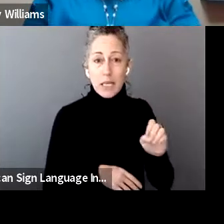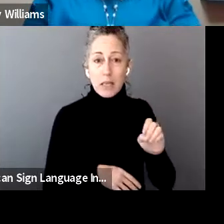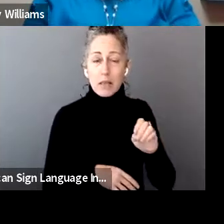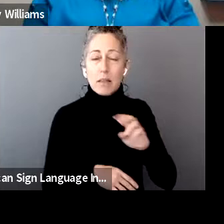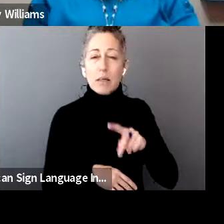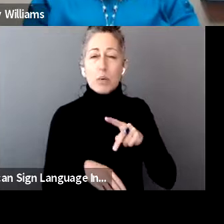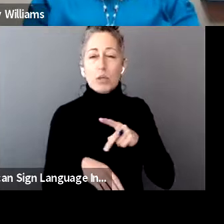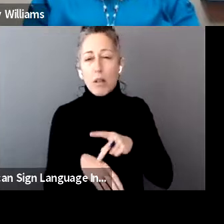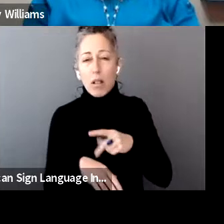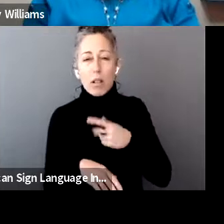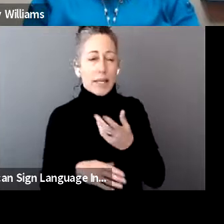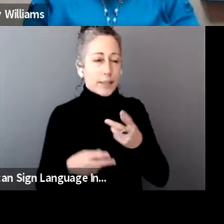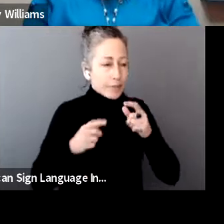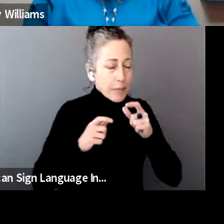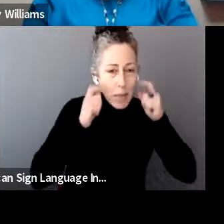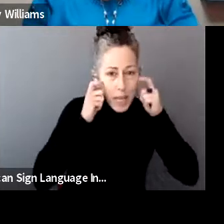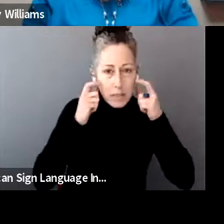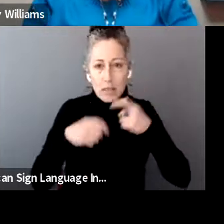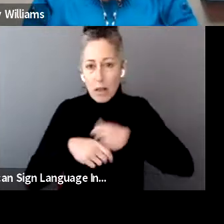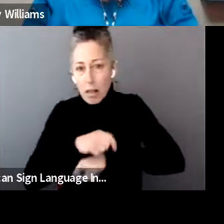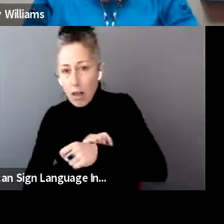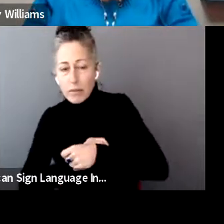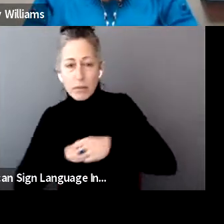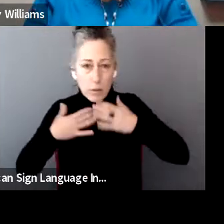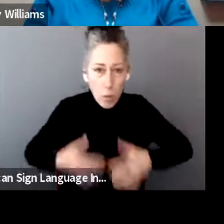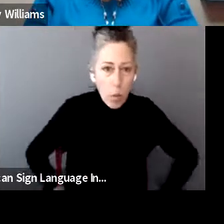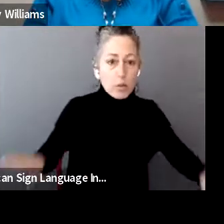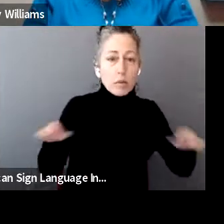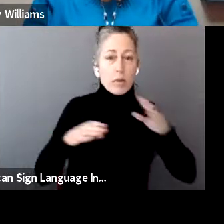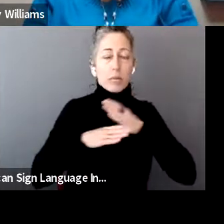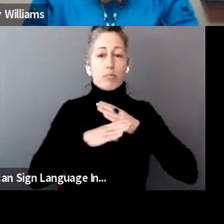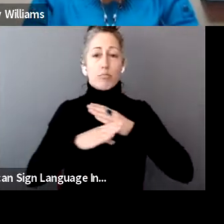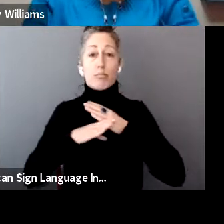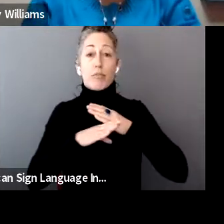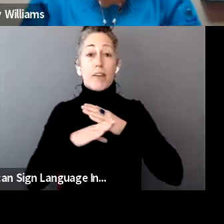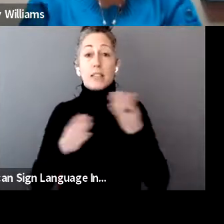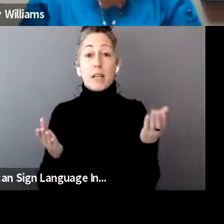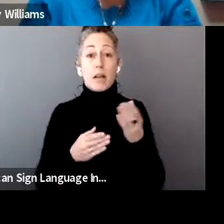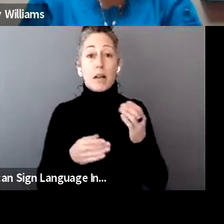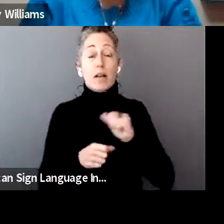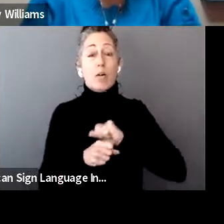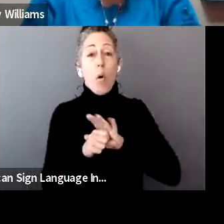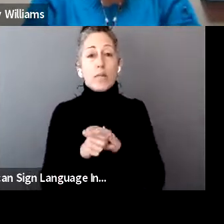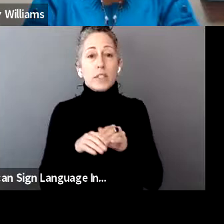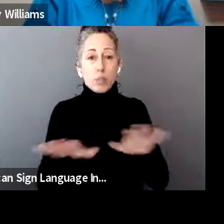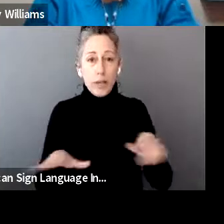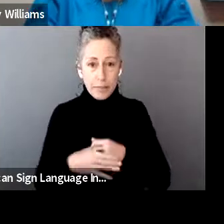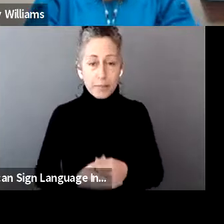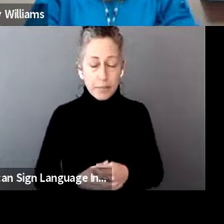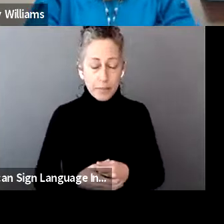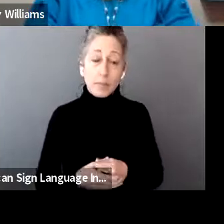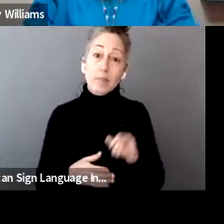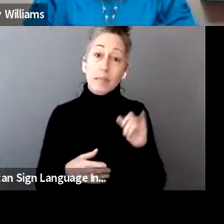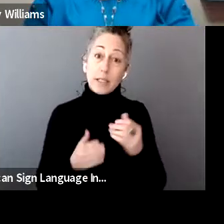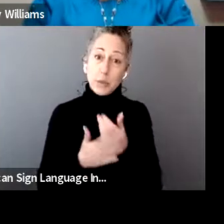disinfectant or other supplies that were used for the prevention of the spread of Coronavirus. virus. So that's